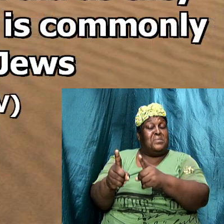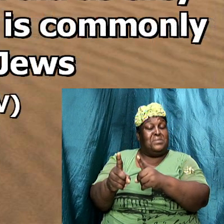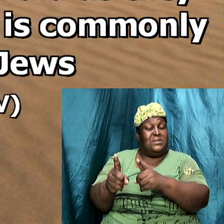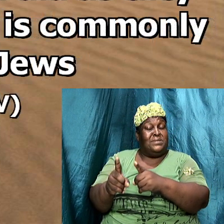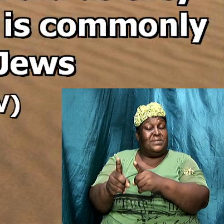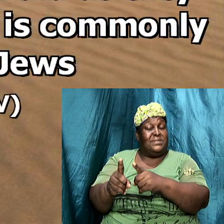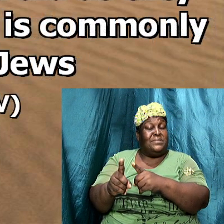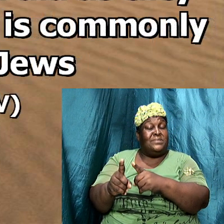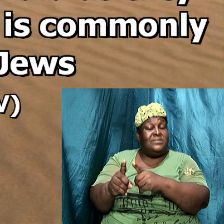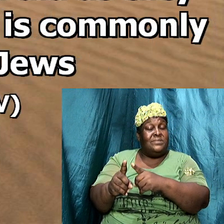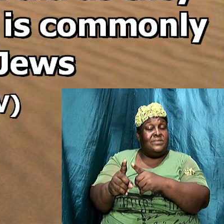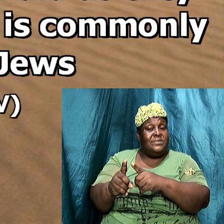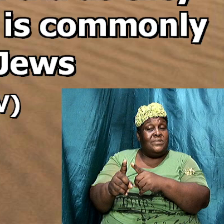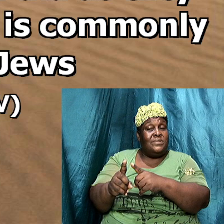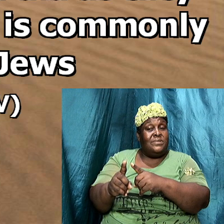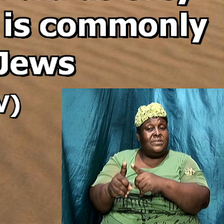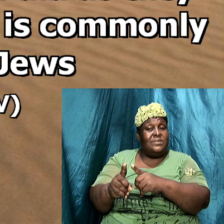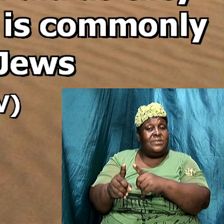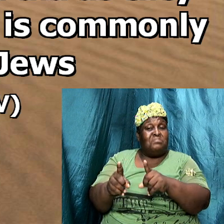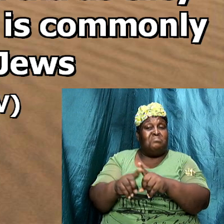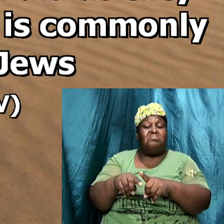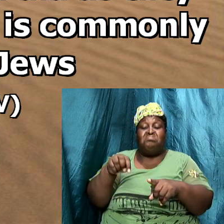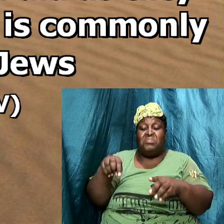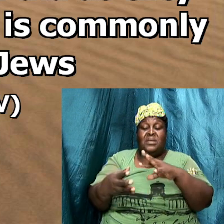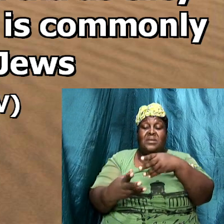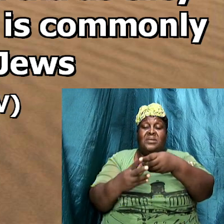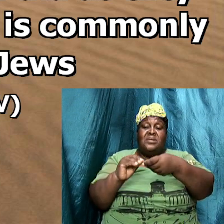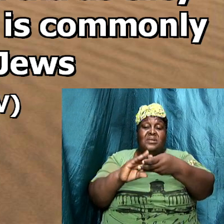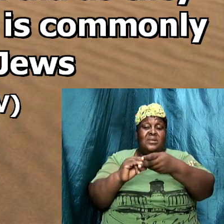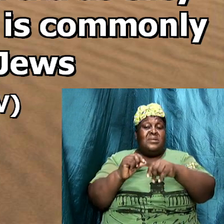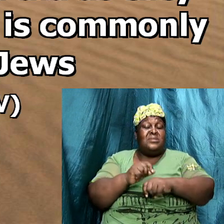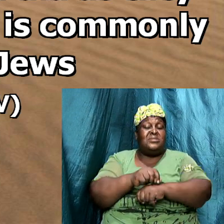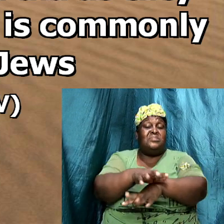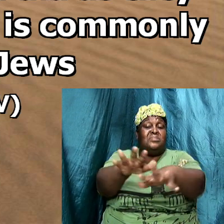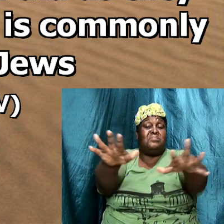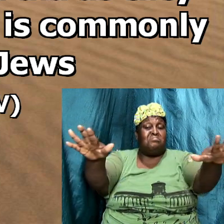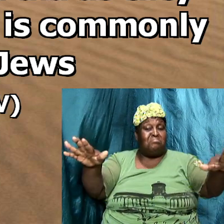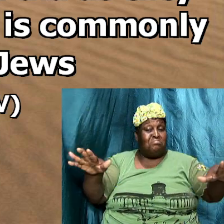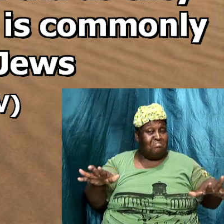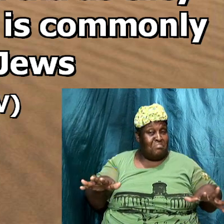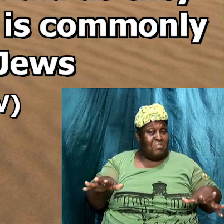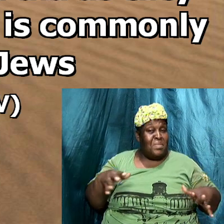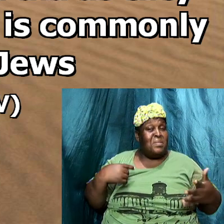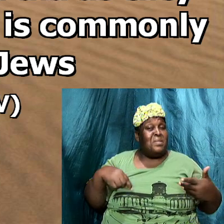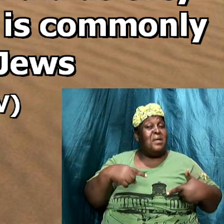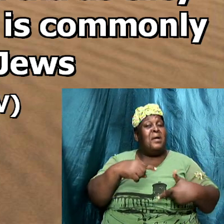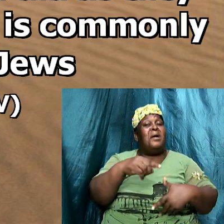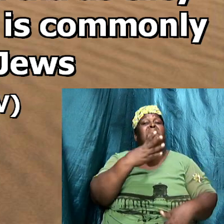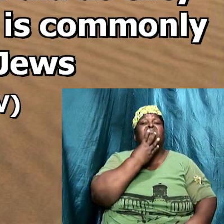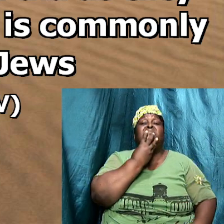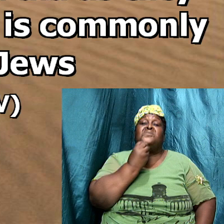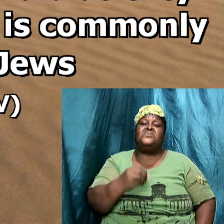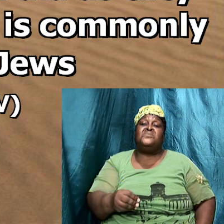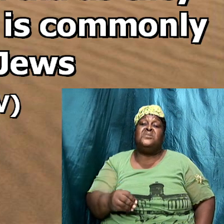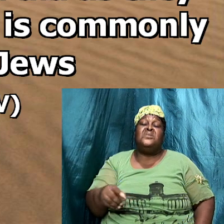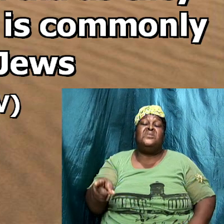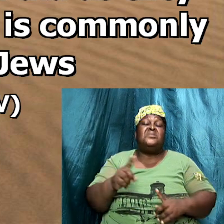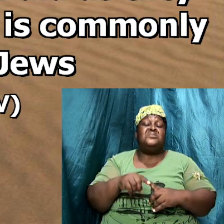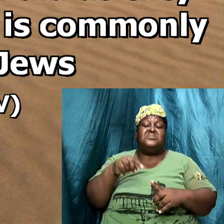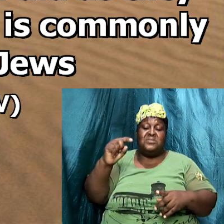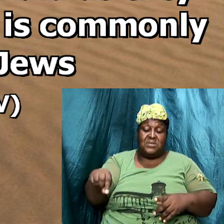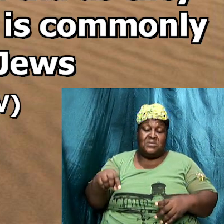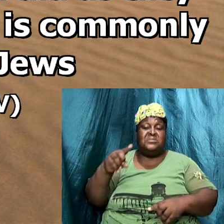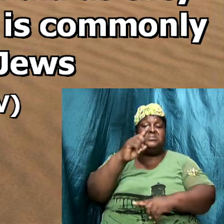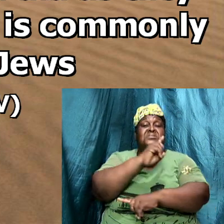and as this story has been spread among the Jews until this day the Bible says so story